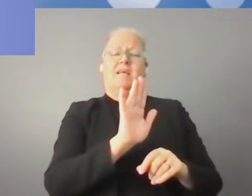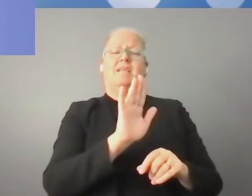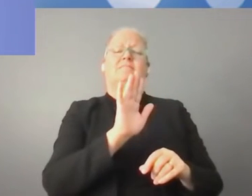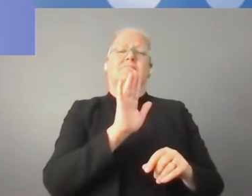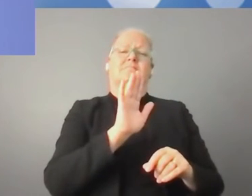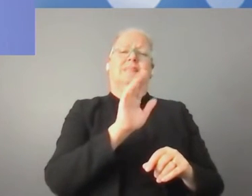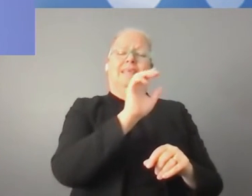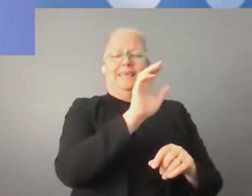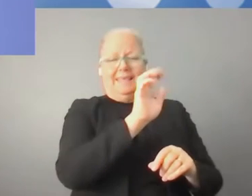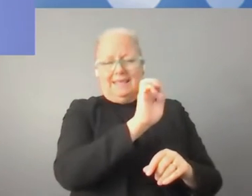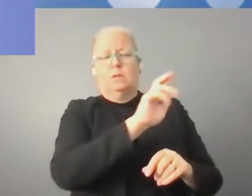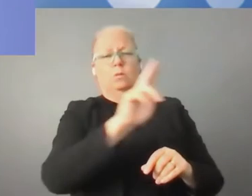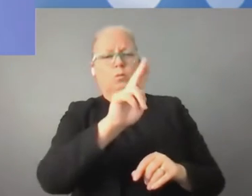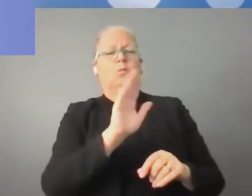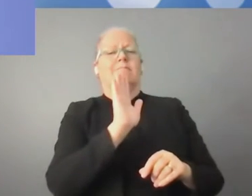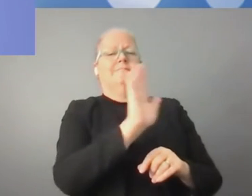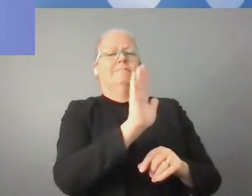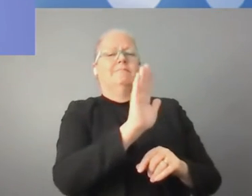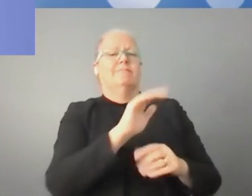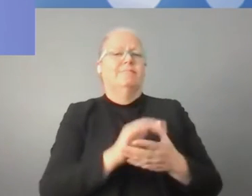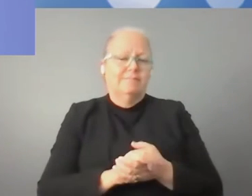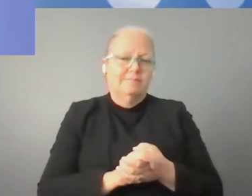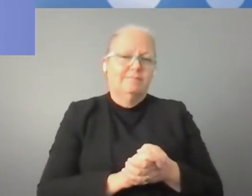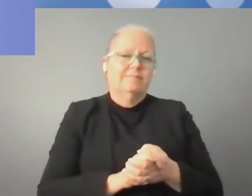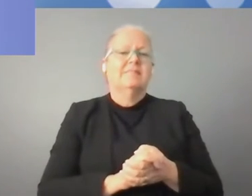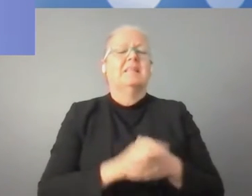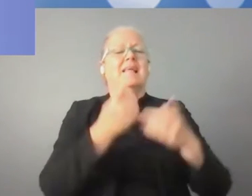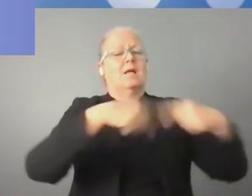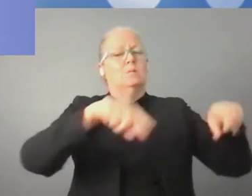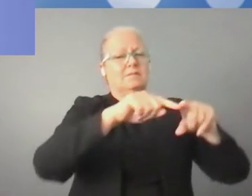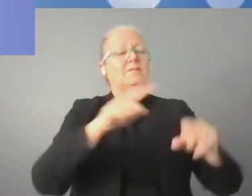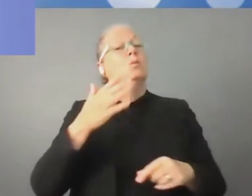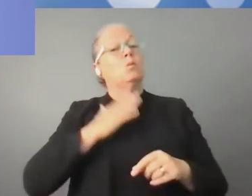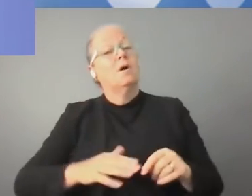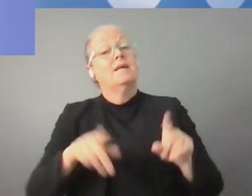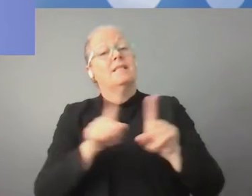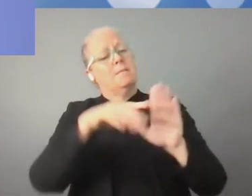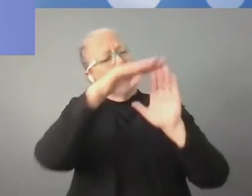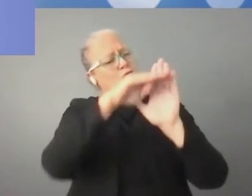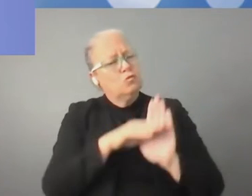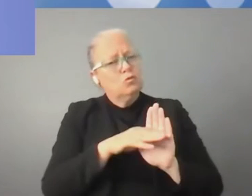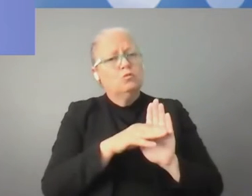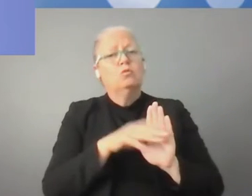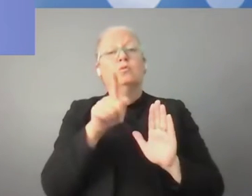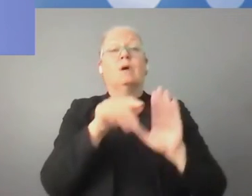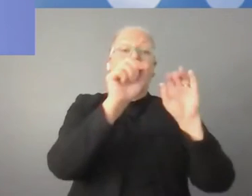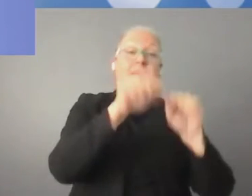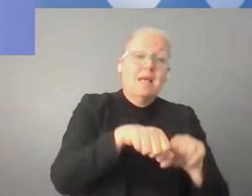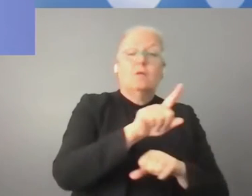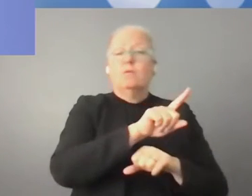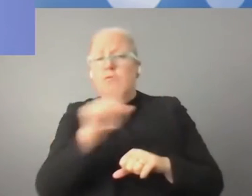Artificial Intelligence Act is going to establish rules for what you can and what you cannot do in terms of